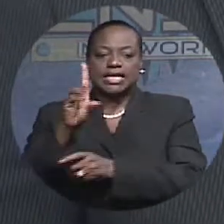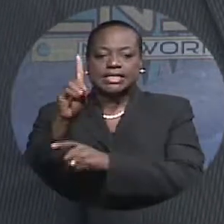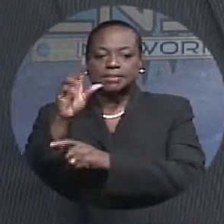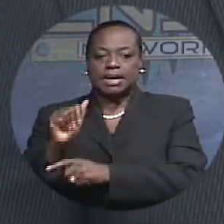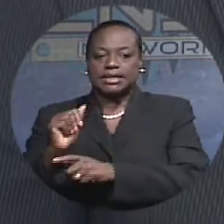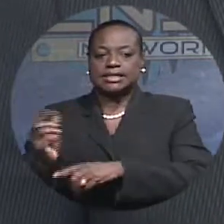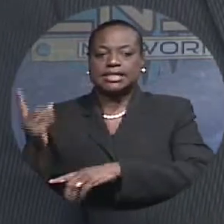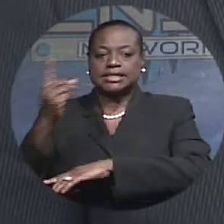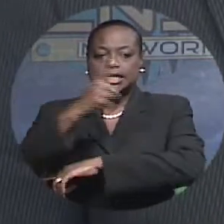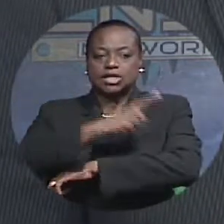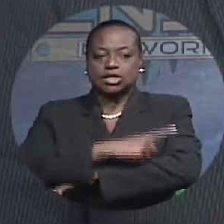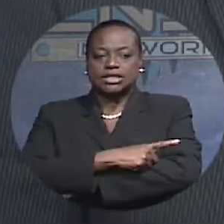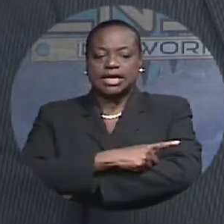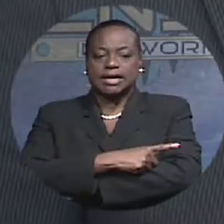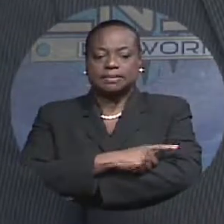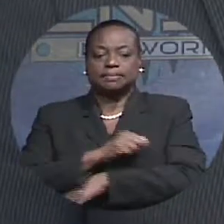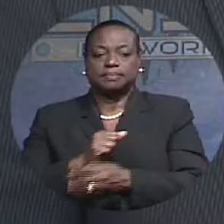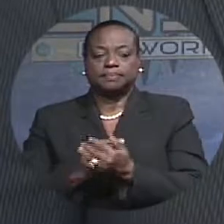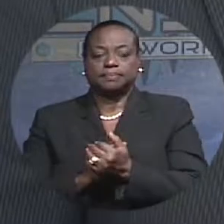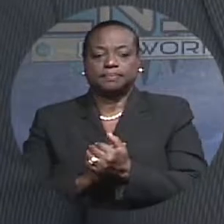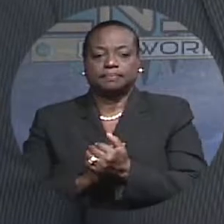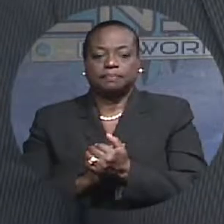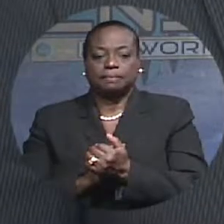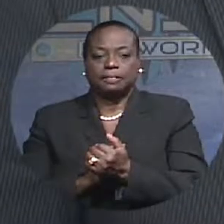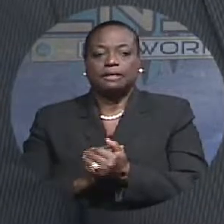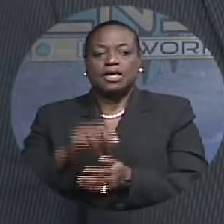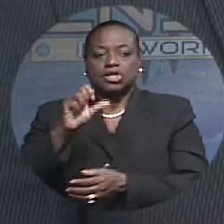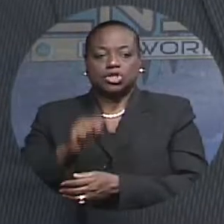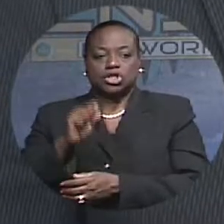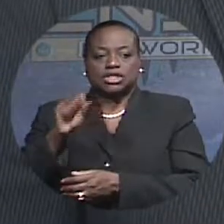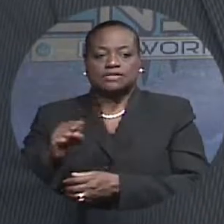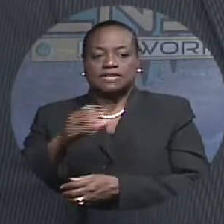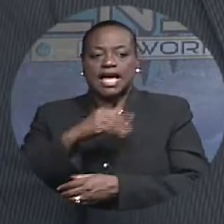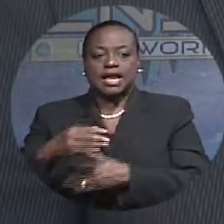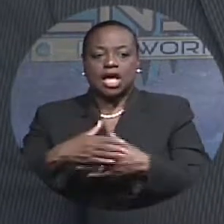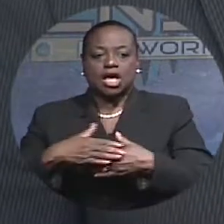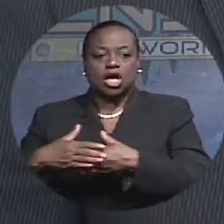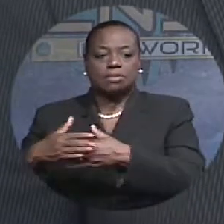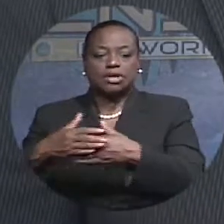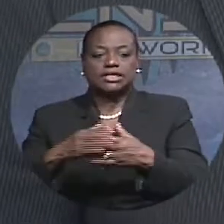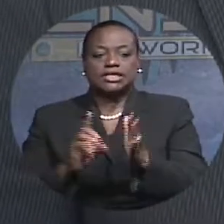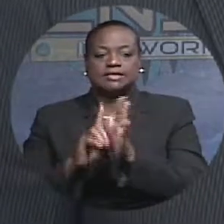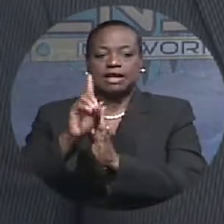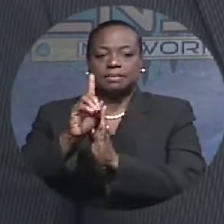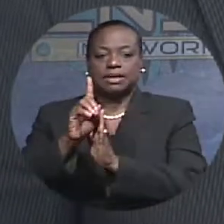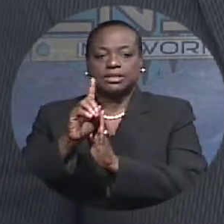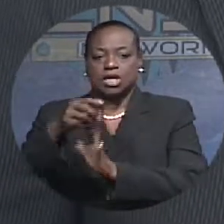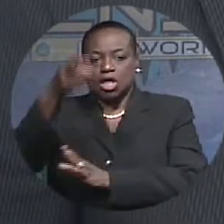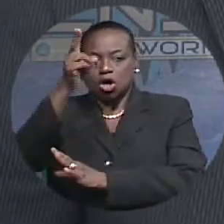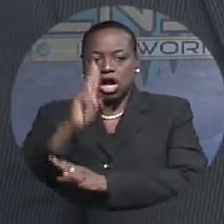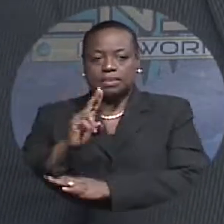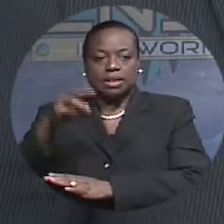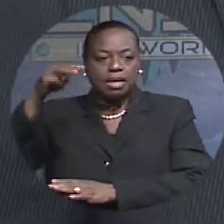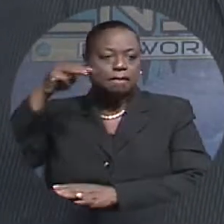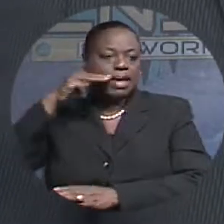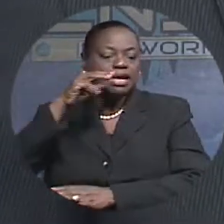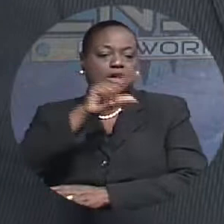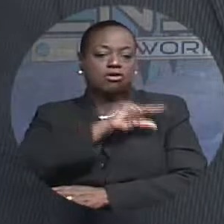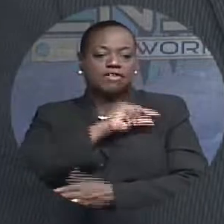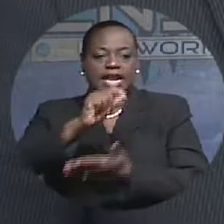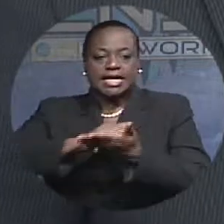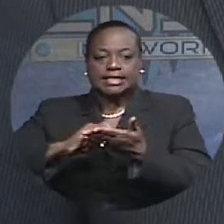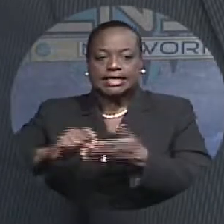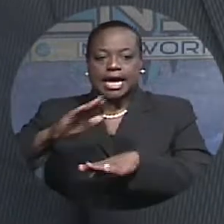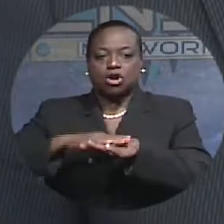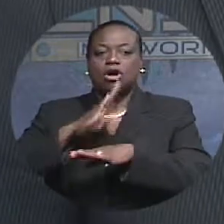introduction of national disability legislation. Social Services and Community Development Minister Honorable Melanie Griffin signed on behalf